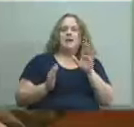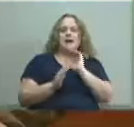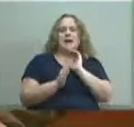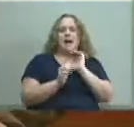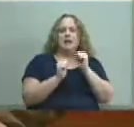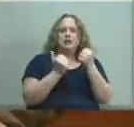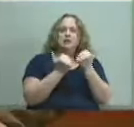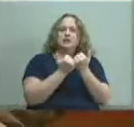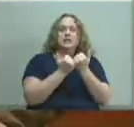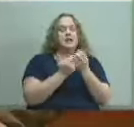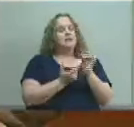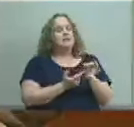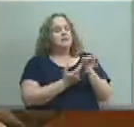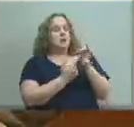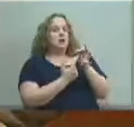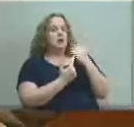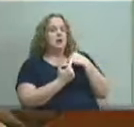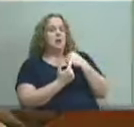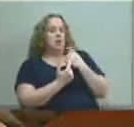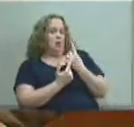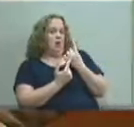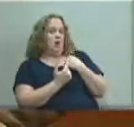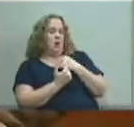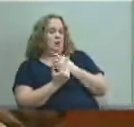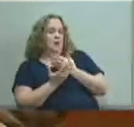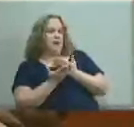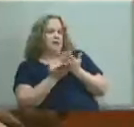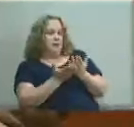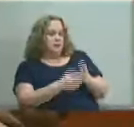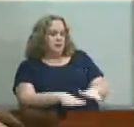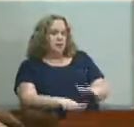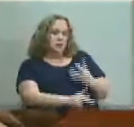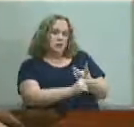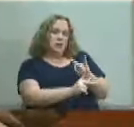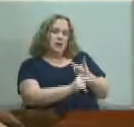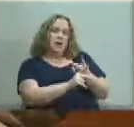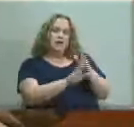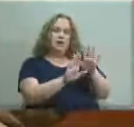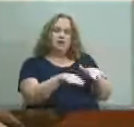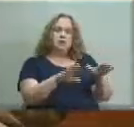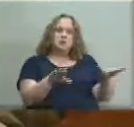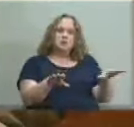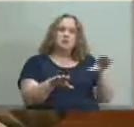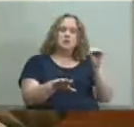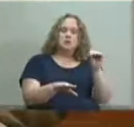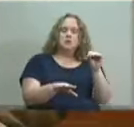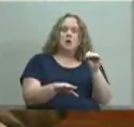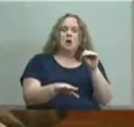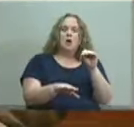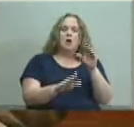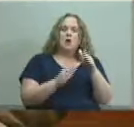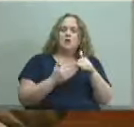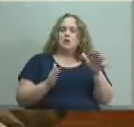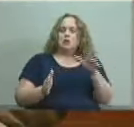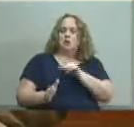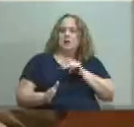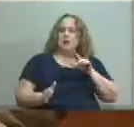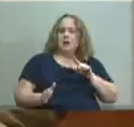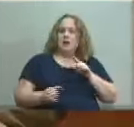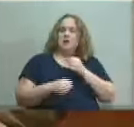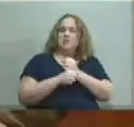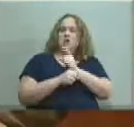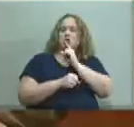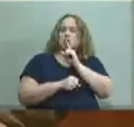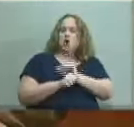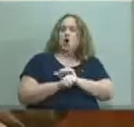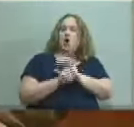we entrust our most precious assets so the general assembly has provided a few sunshine laws to ensure a measure of openness and